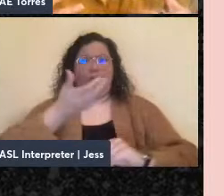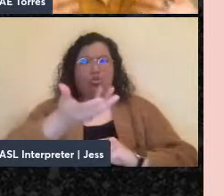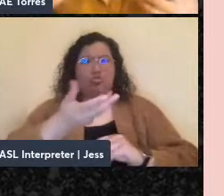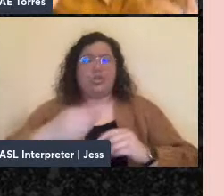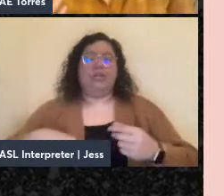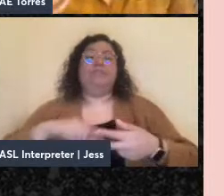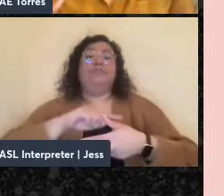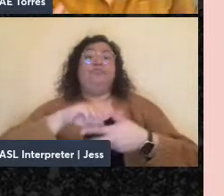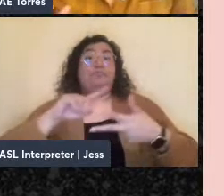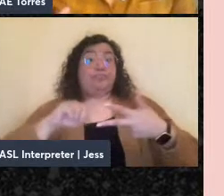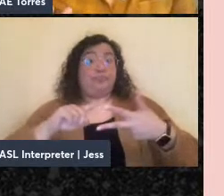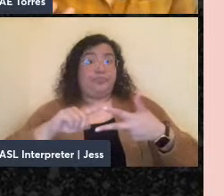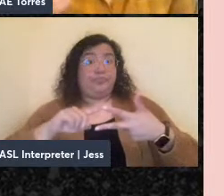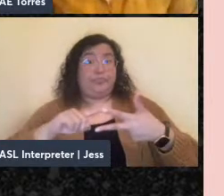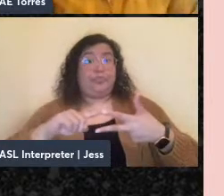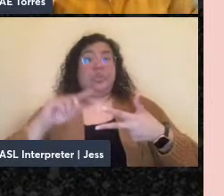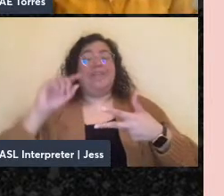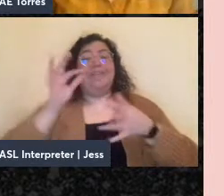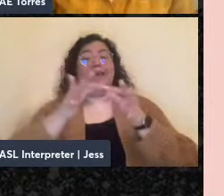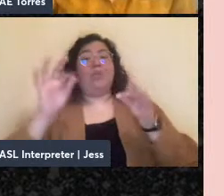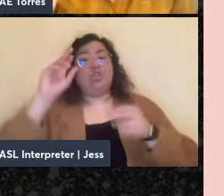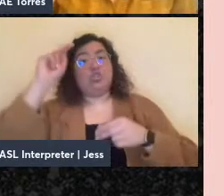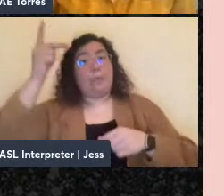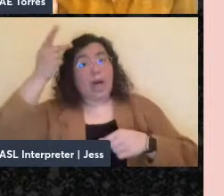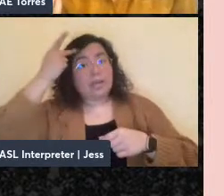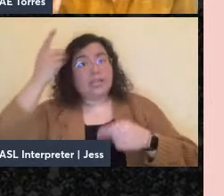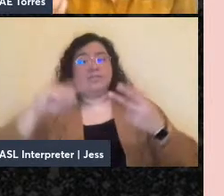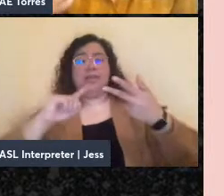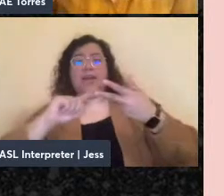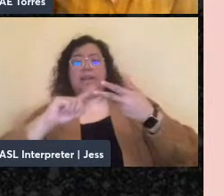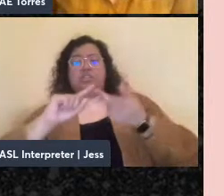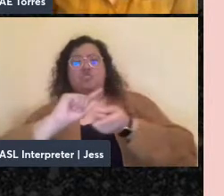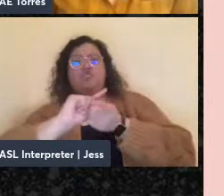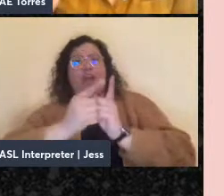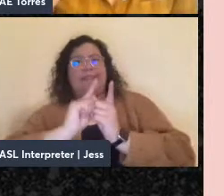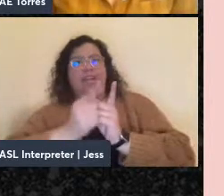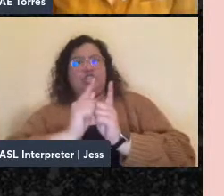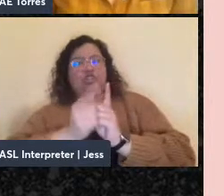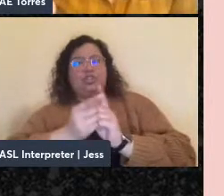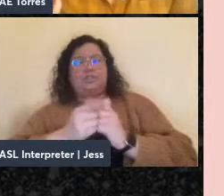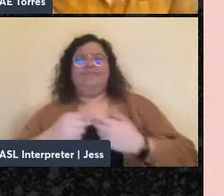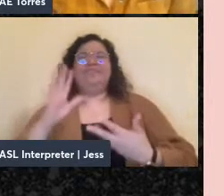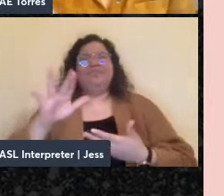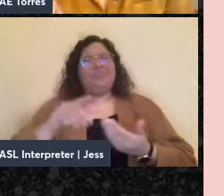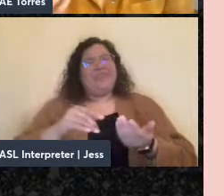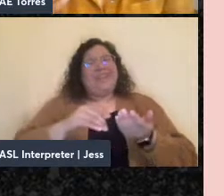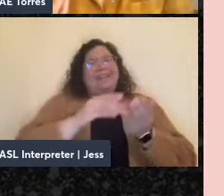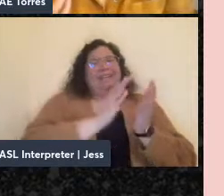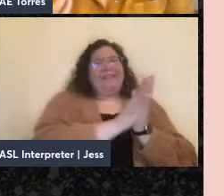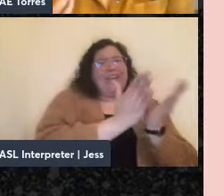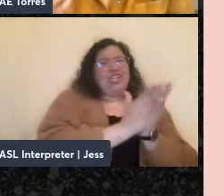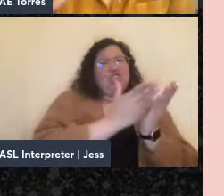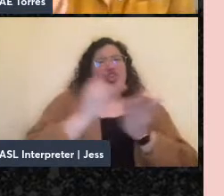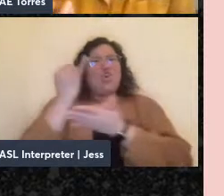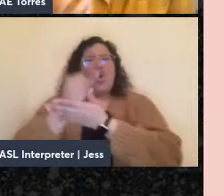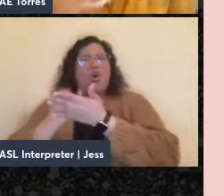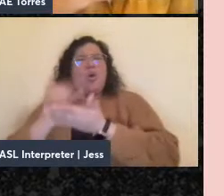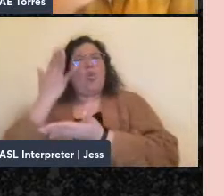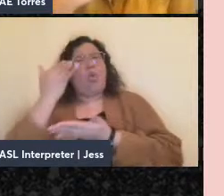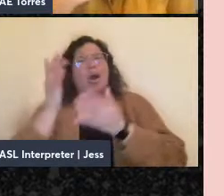the third is translation. Now, why is it that literature and art and language are so significant for Jewish